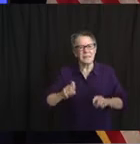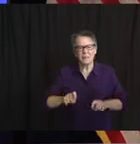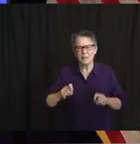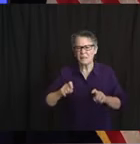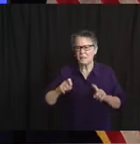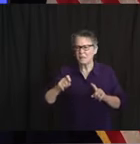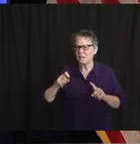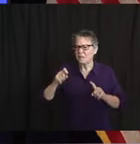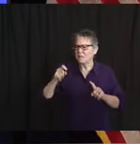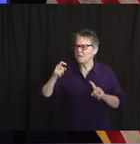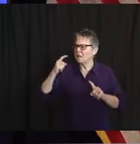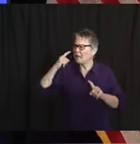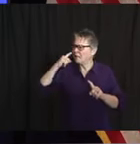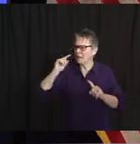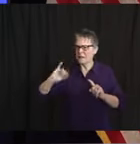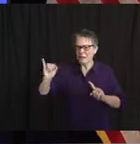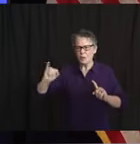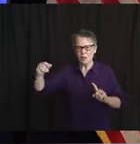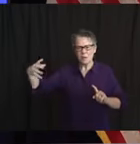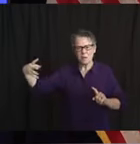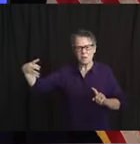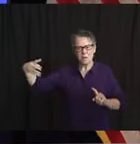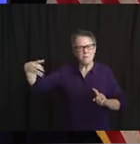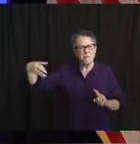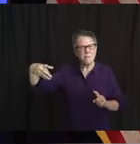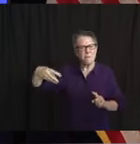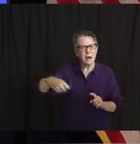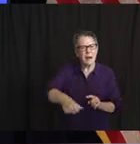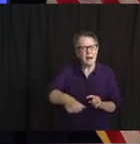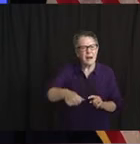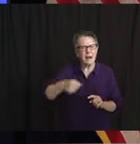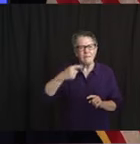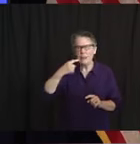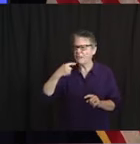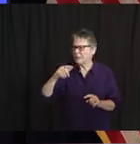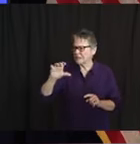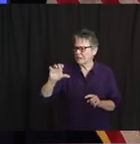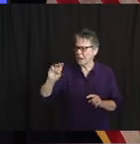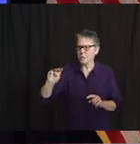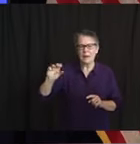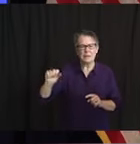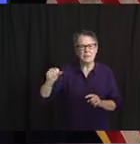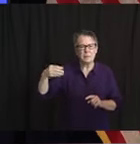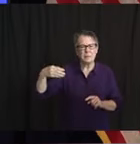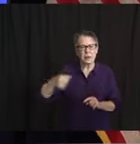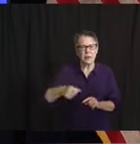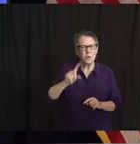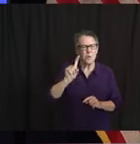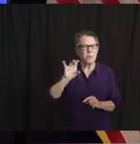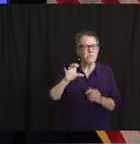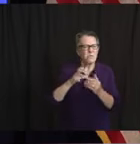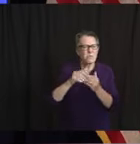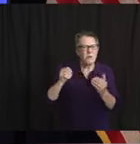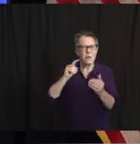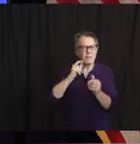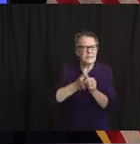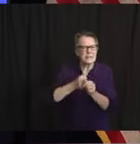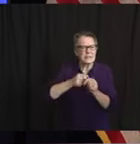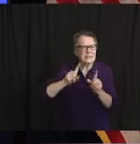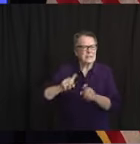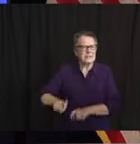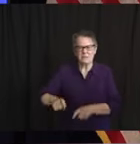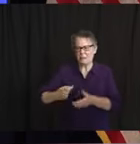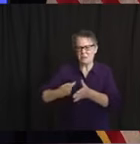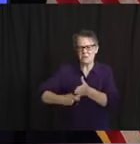right, Judy? Yeah. That's all right. Okay. How widespread is the fraud? Jared, do you want to get near a mic?